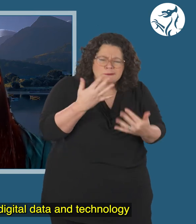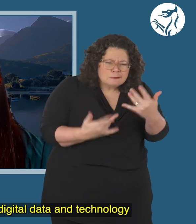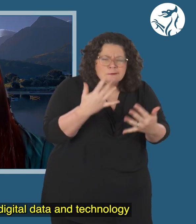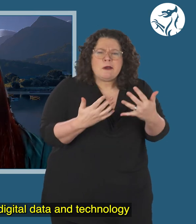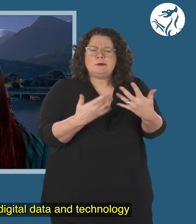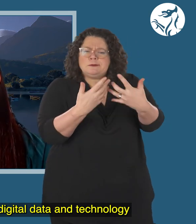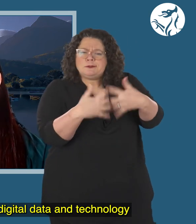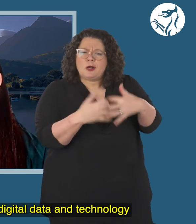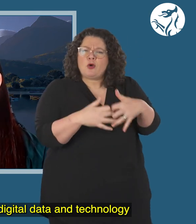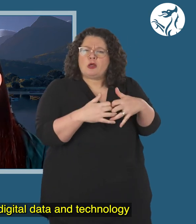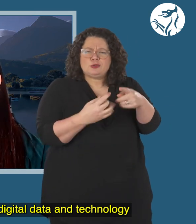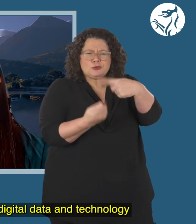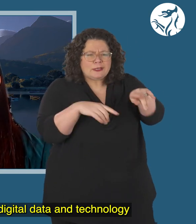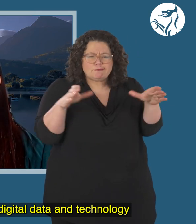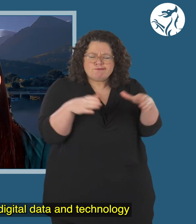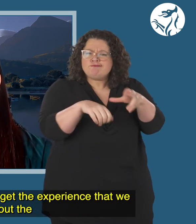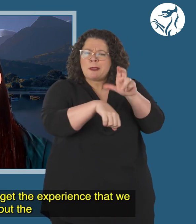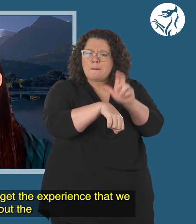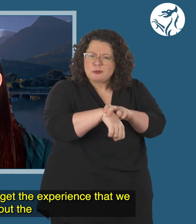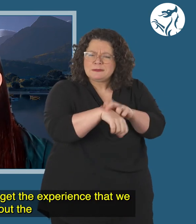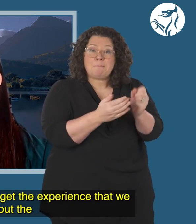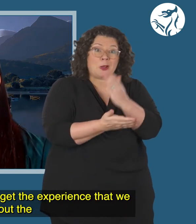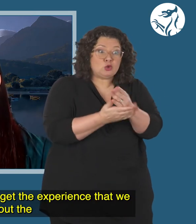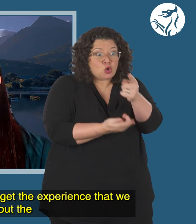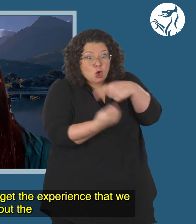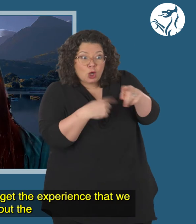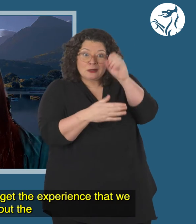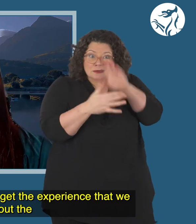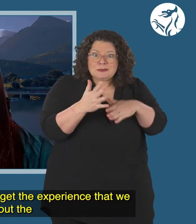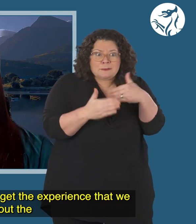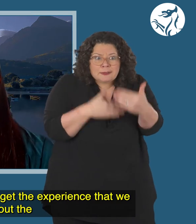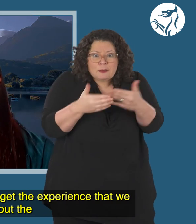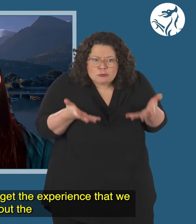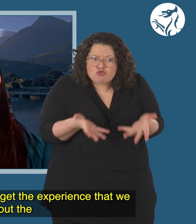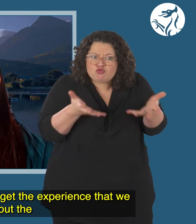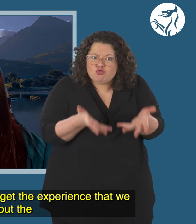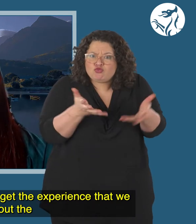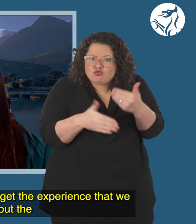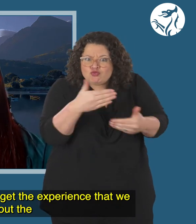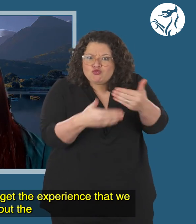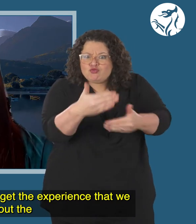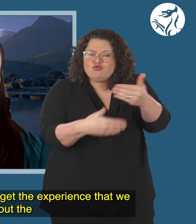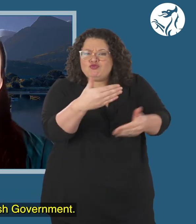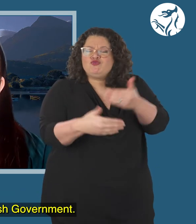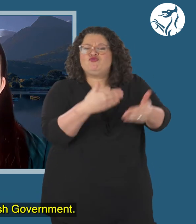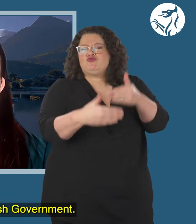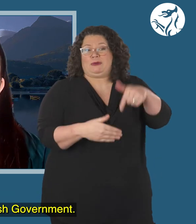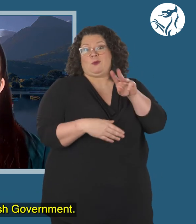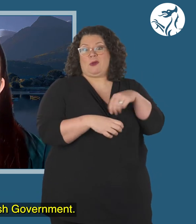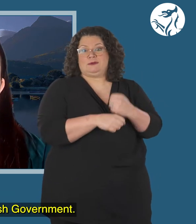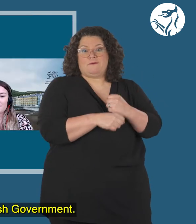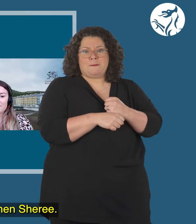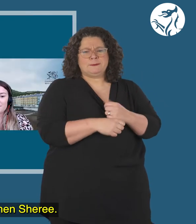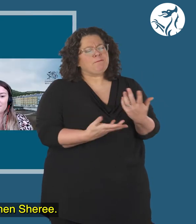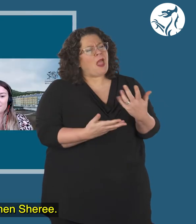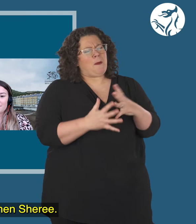after the digital data and technology apprentices, make sure that they get the experience that we want throughout the apprenticeship in